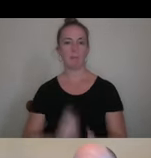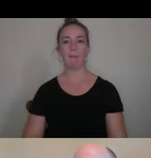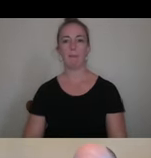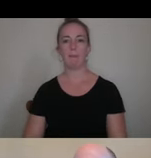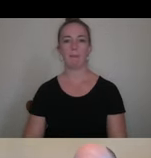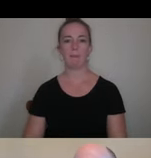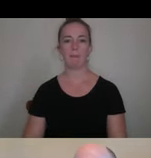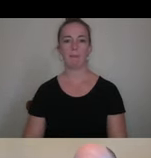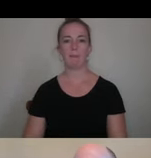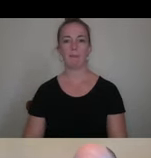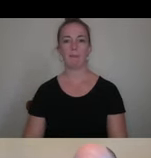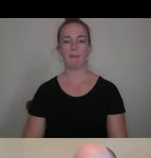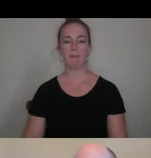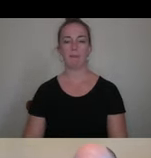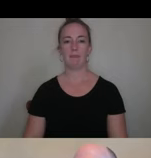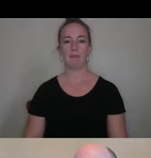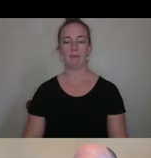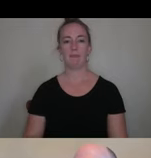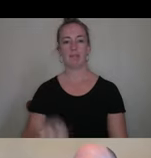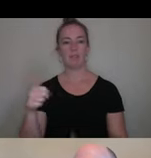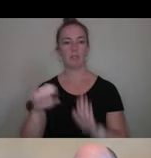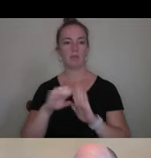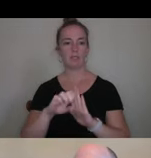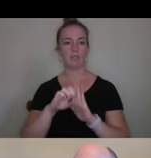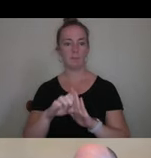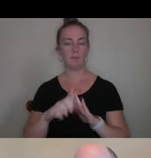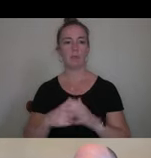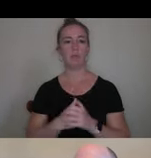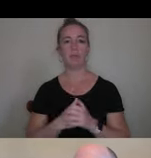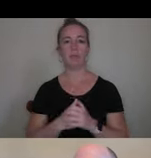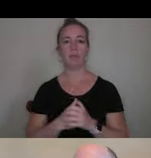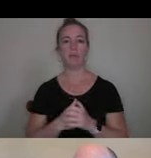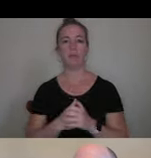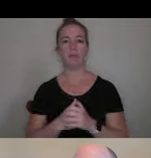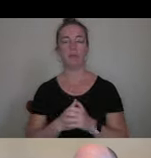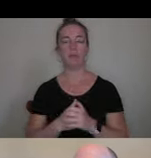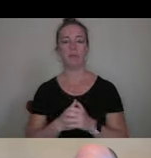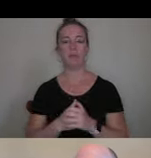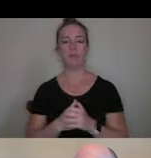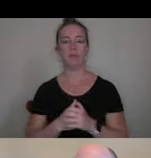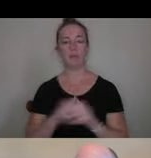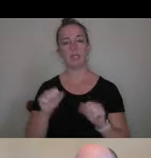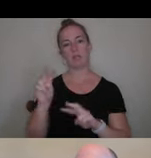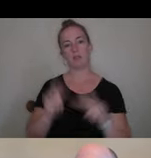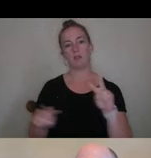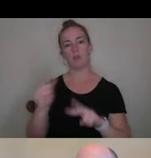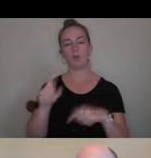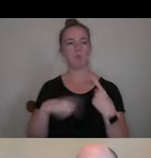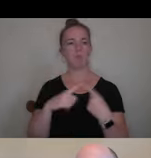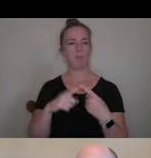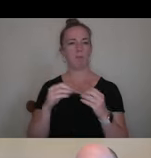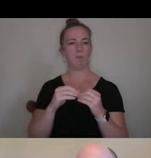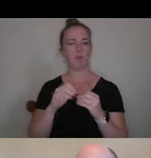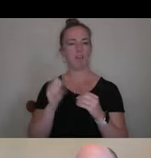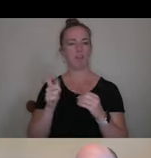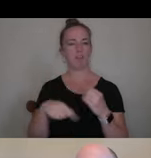Another example here, again, you can examine these more, uh, at your leisure, um, with a